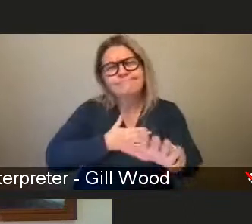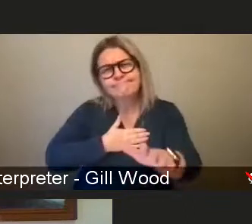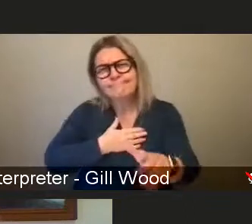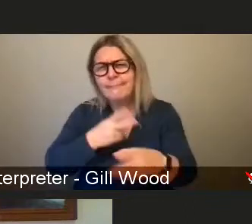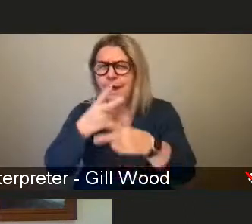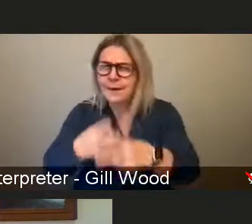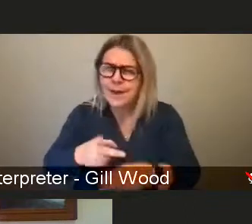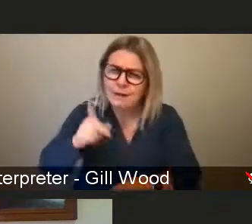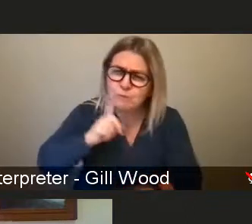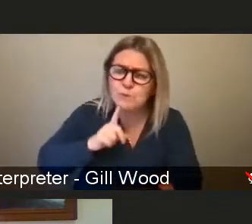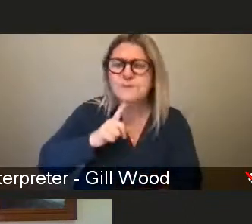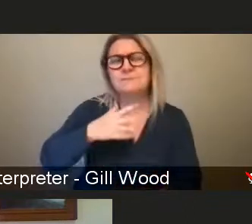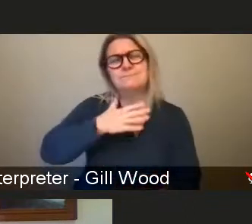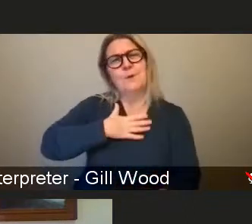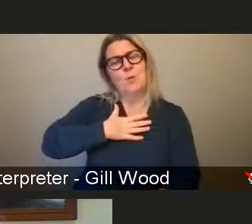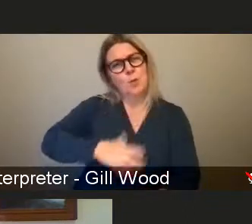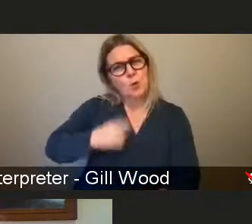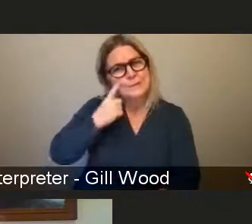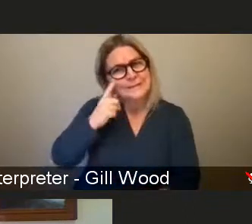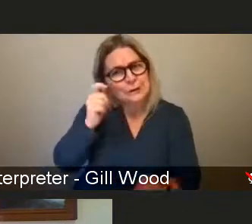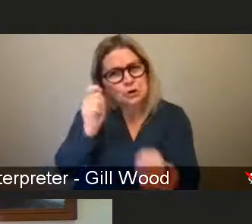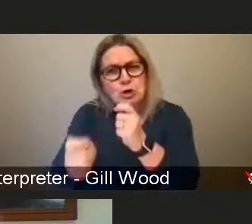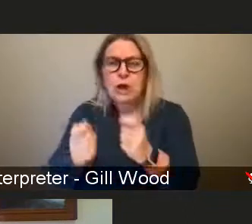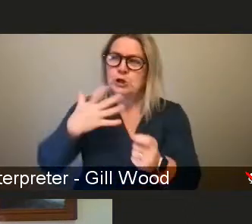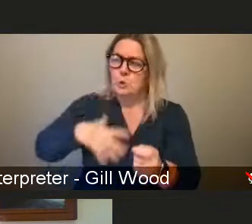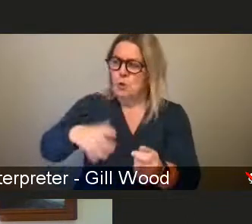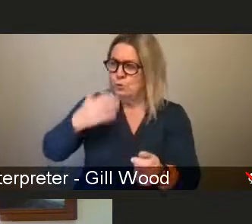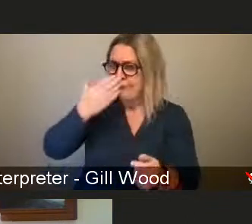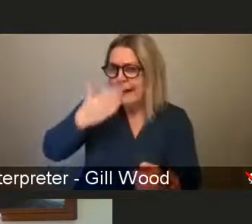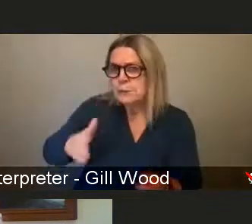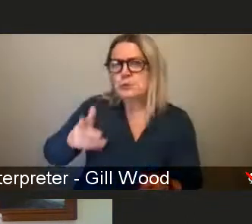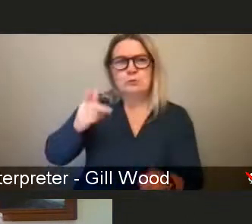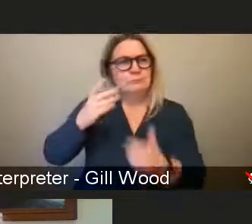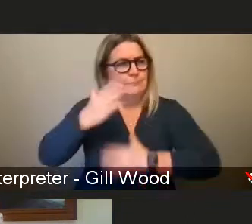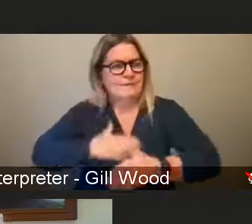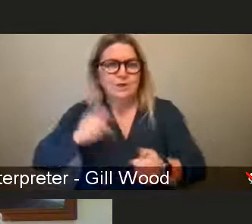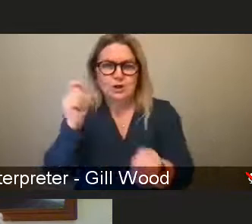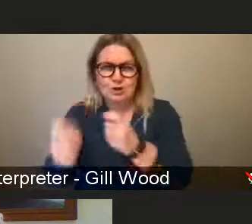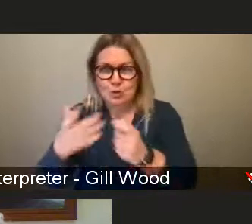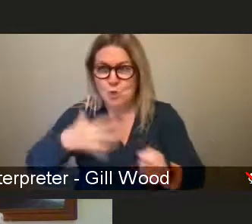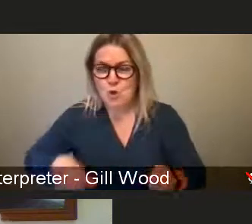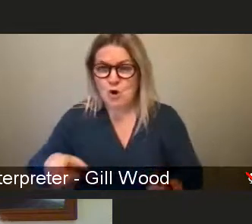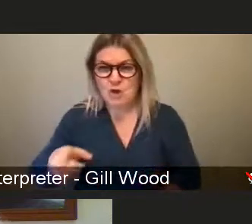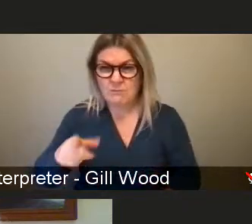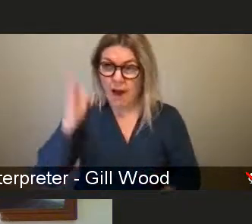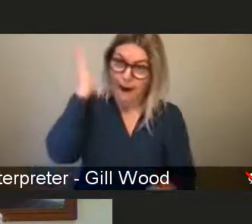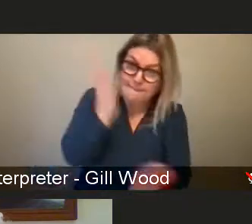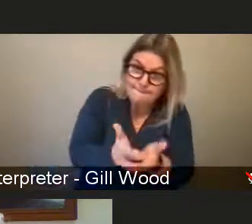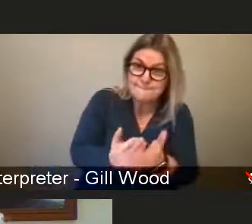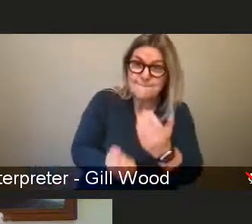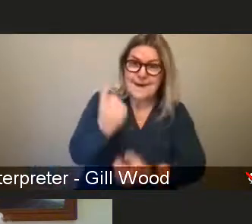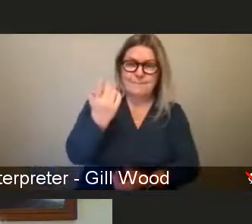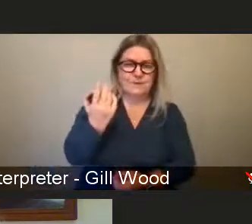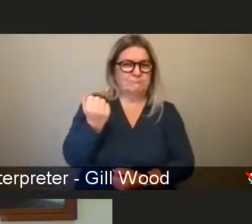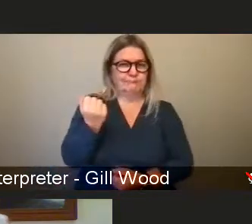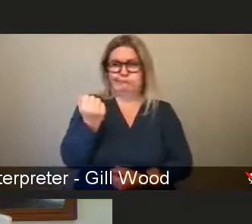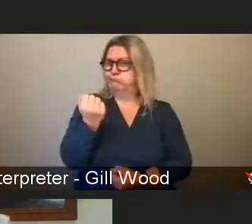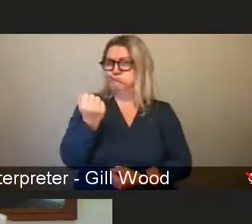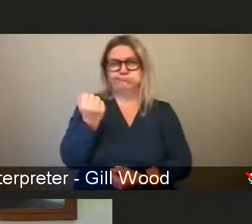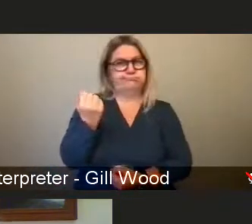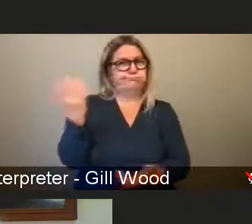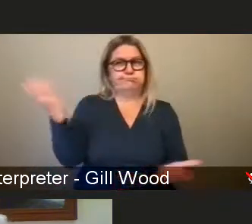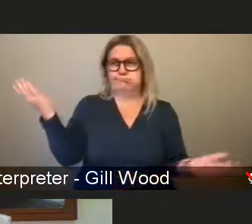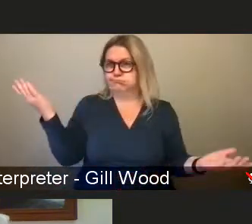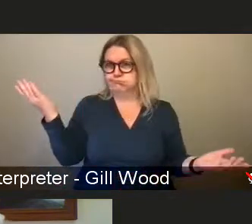change. And that is sincere on a lot of people's parts. But, but when we start to shift the way power is distributed in our